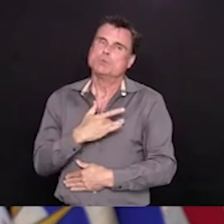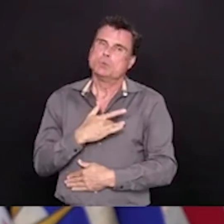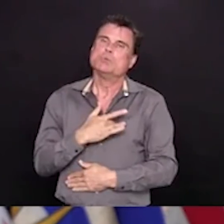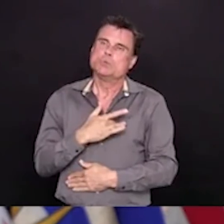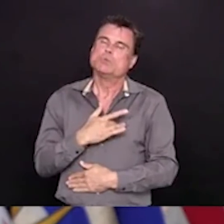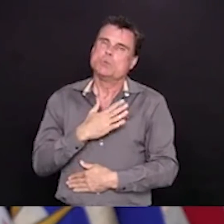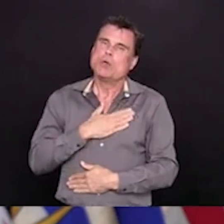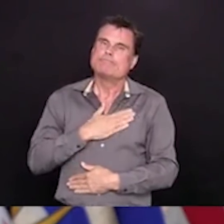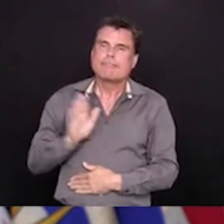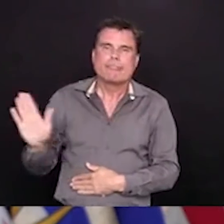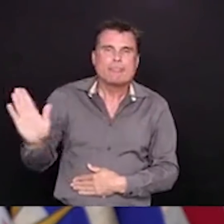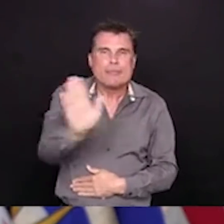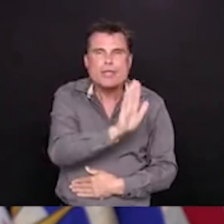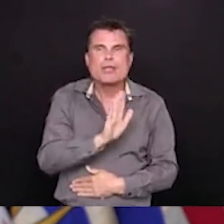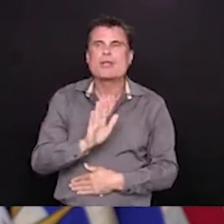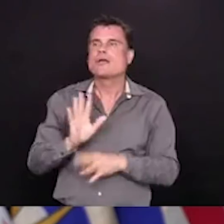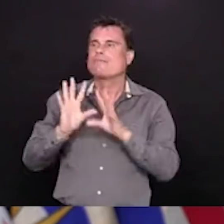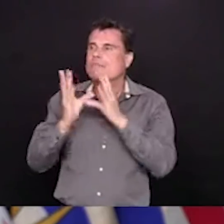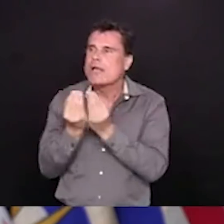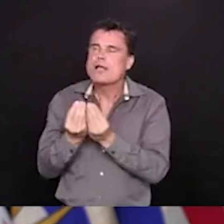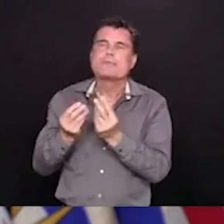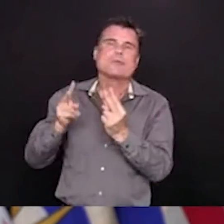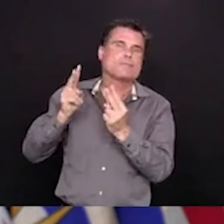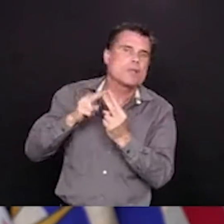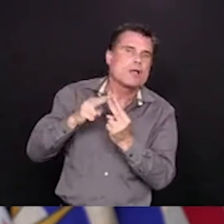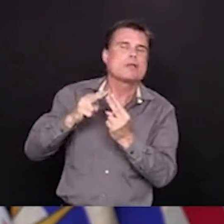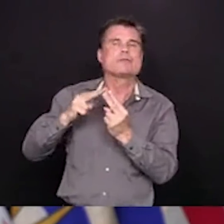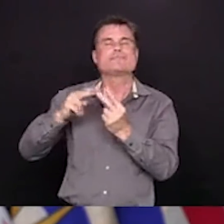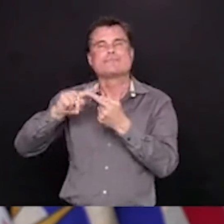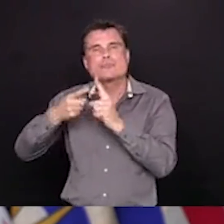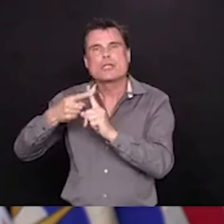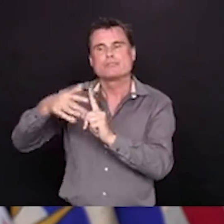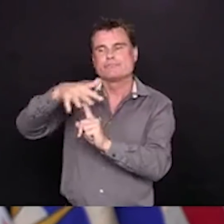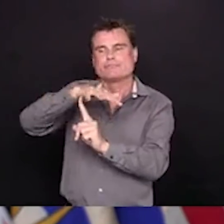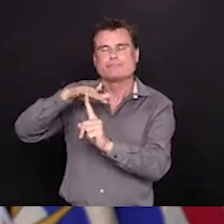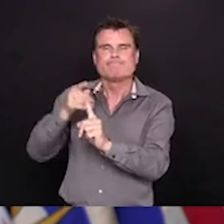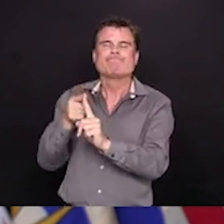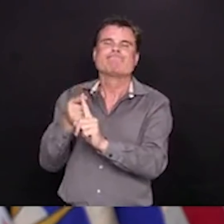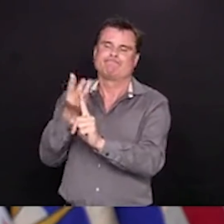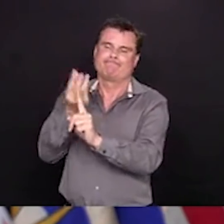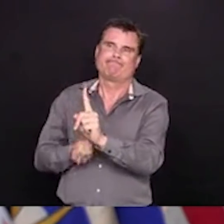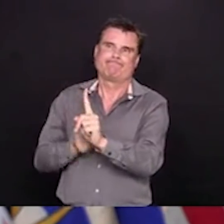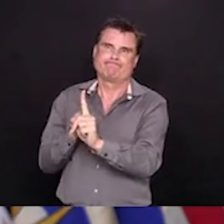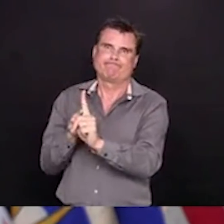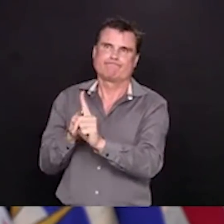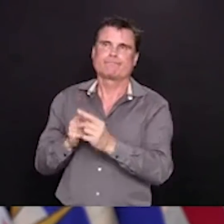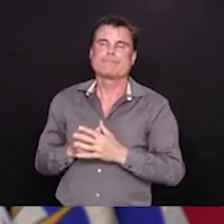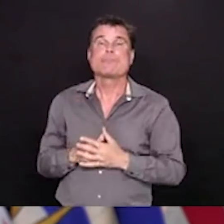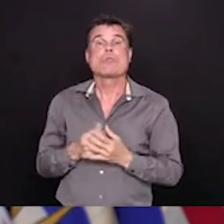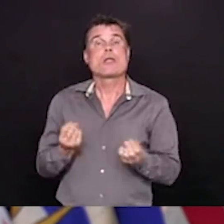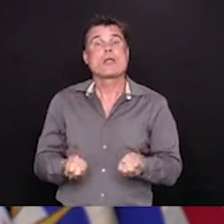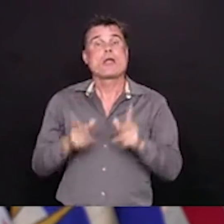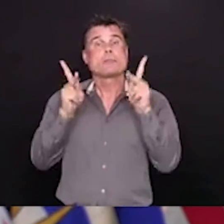We have as well 1,039 people who have now fully recovered from COVID-19.